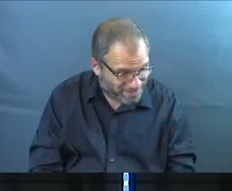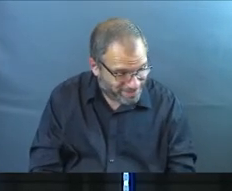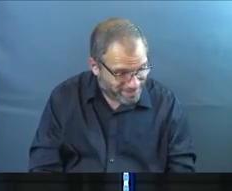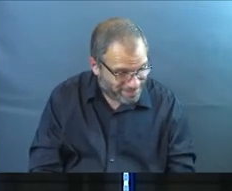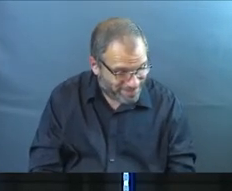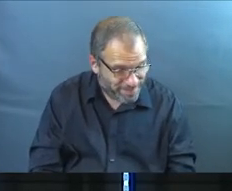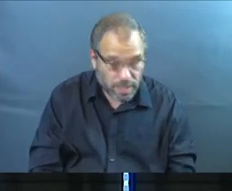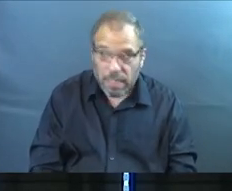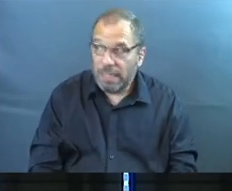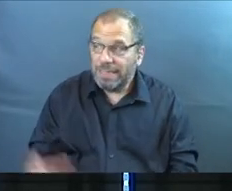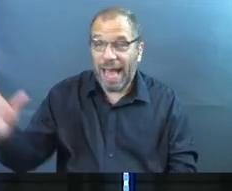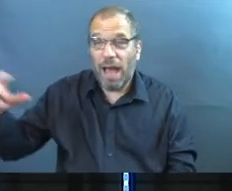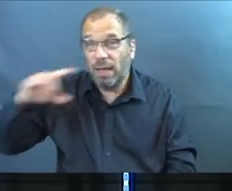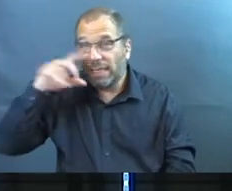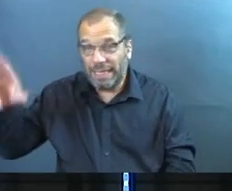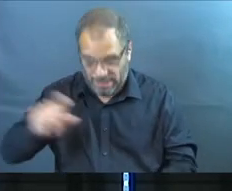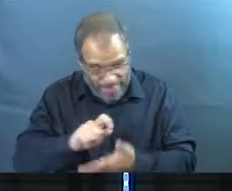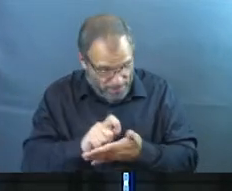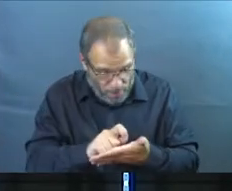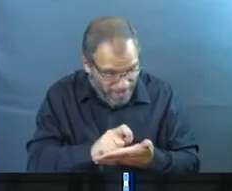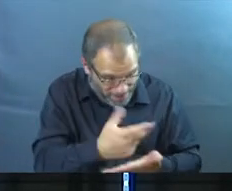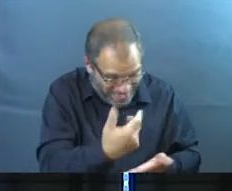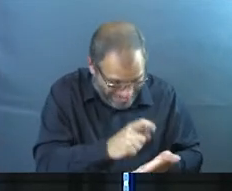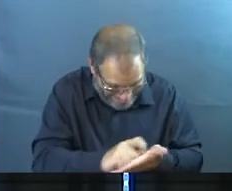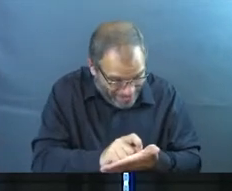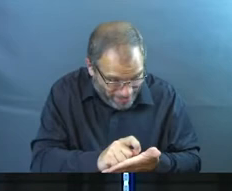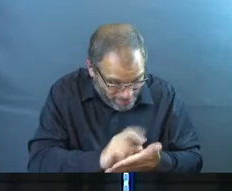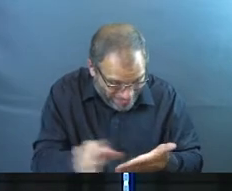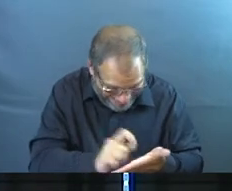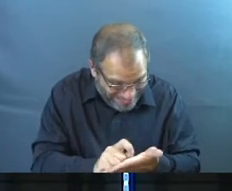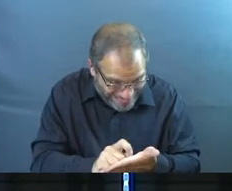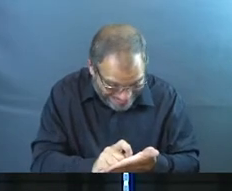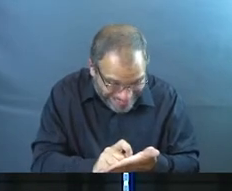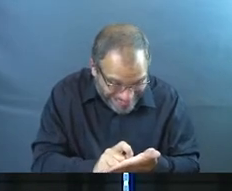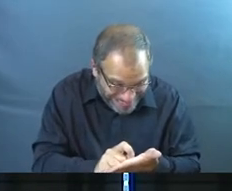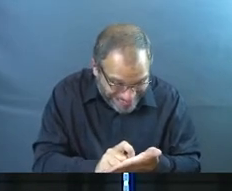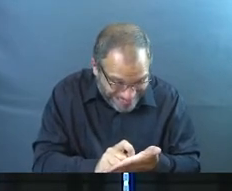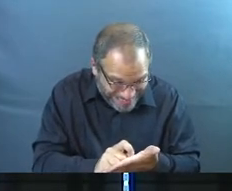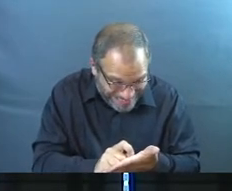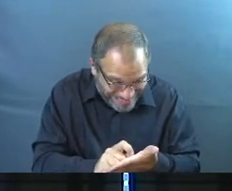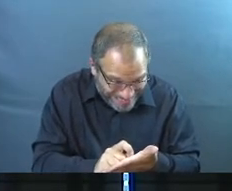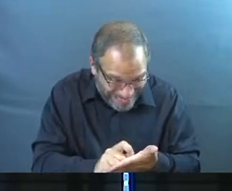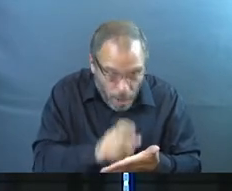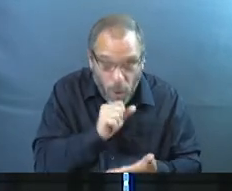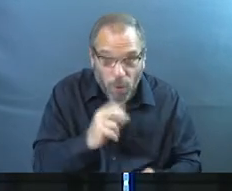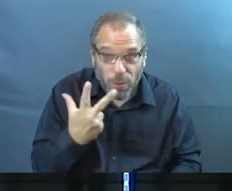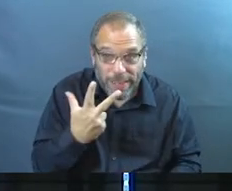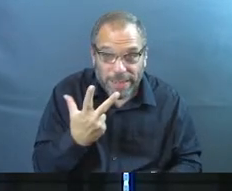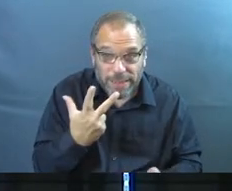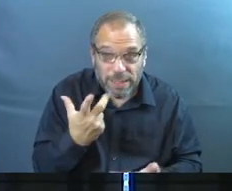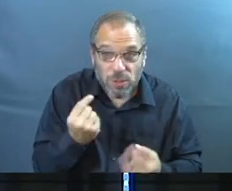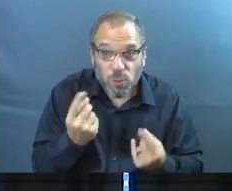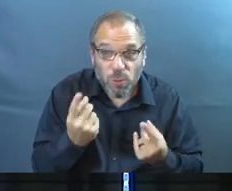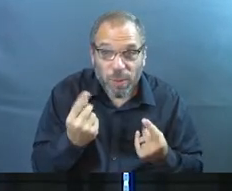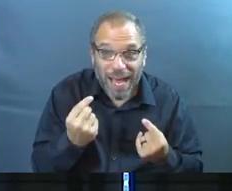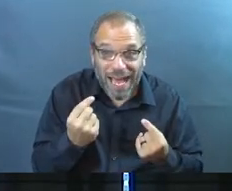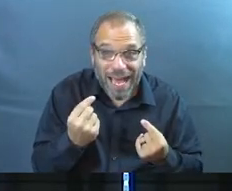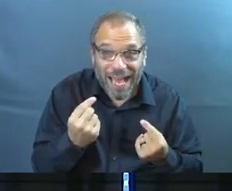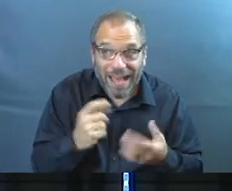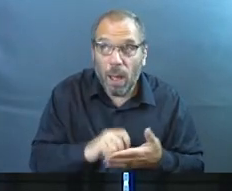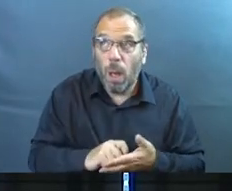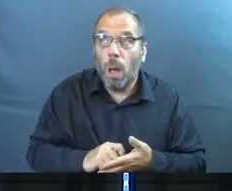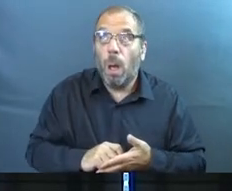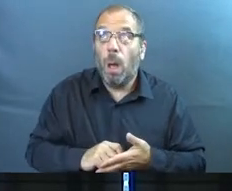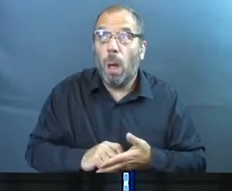And when an adult is sitting there ready to write down their words, do you know what that does to a three-year-old? They